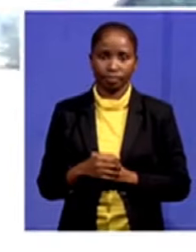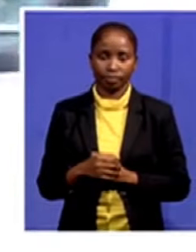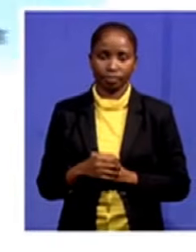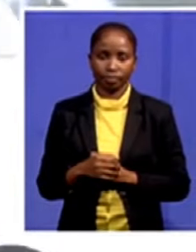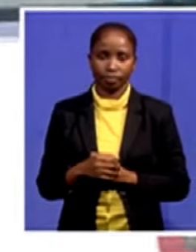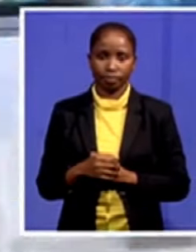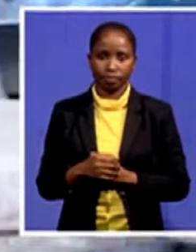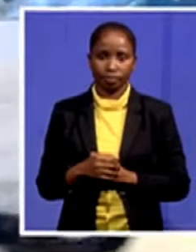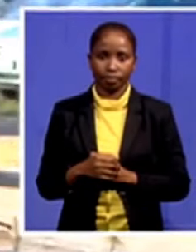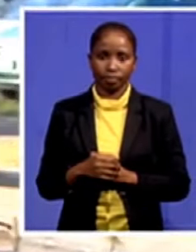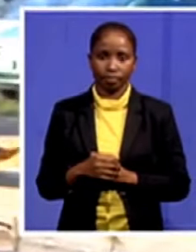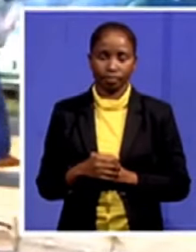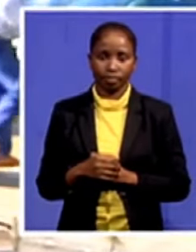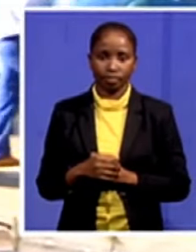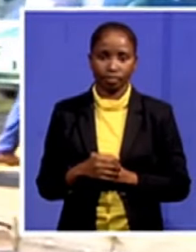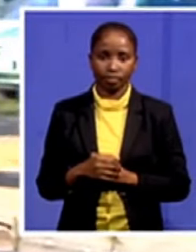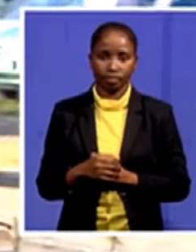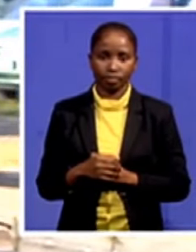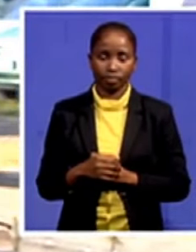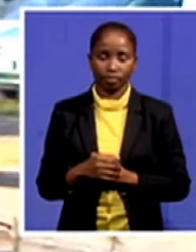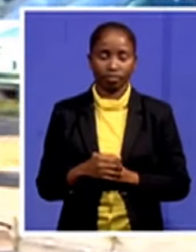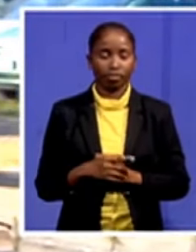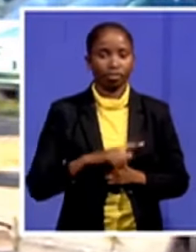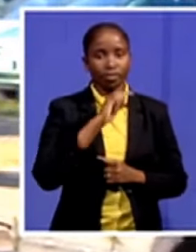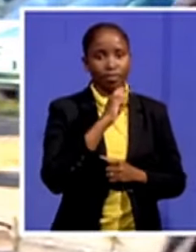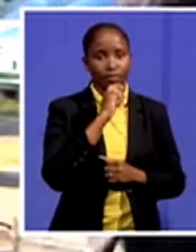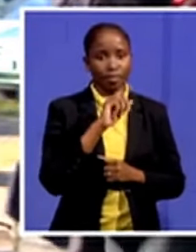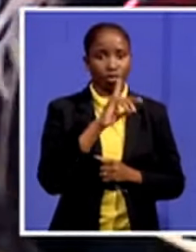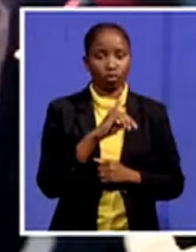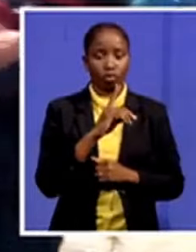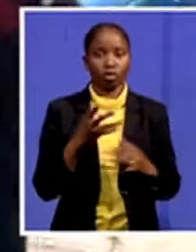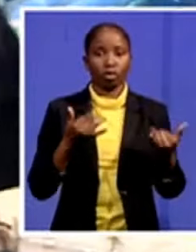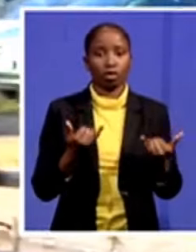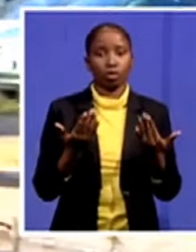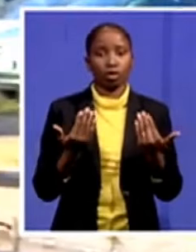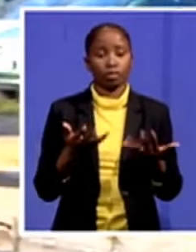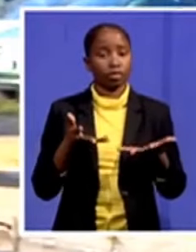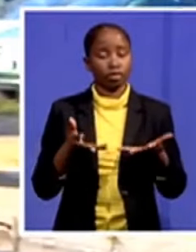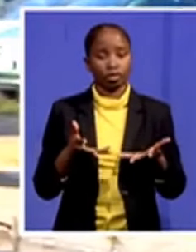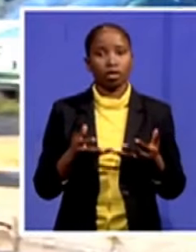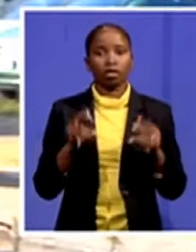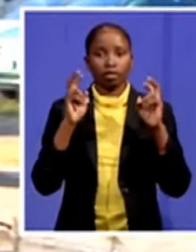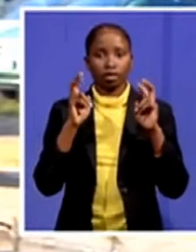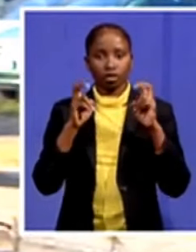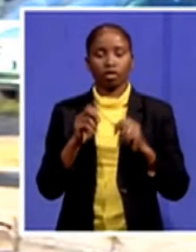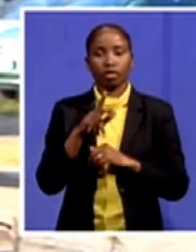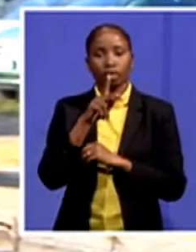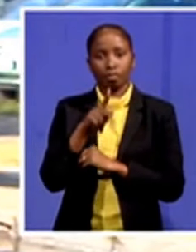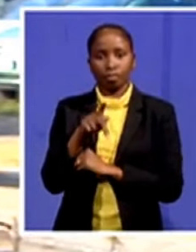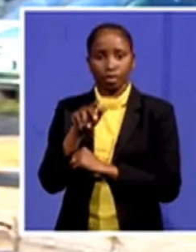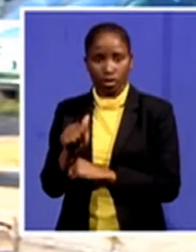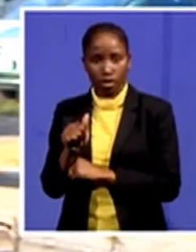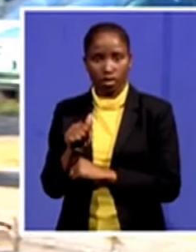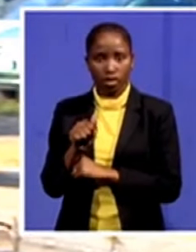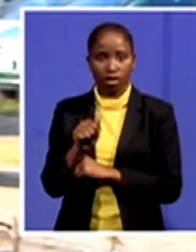very good morning to you so we're expecting this case involving the patriotic alliances mayoral candidate bruce and nimmer ho to be